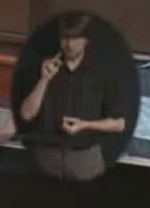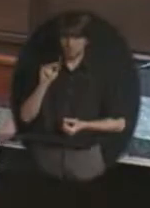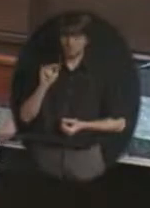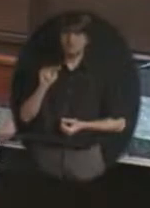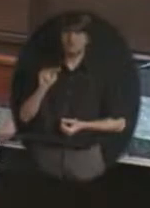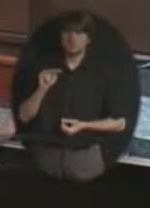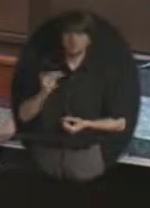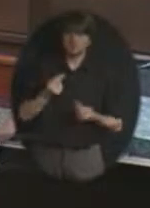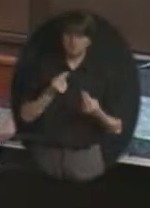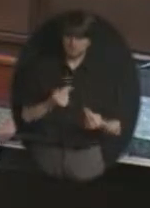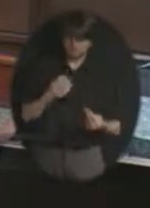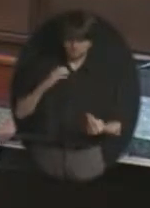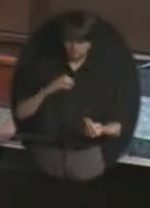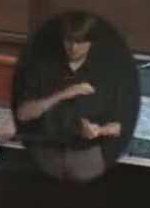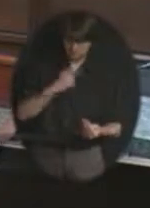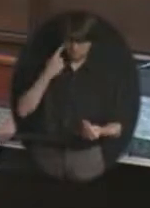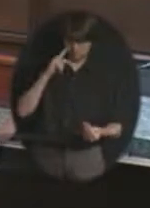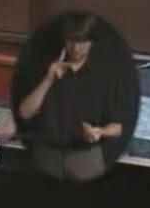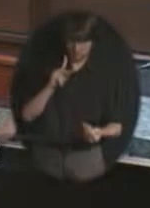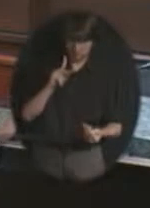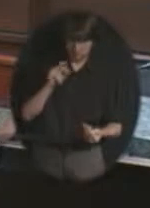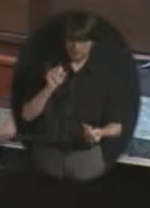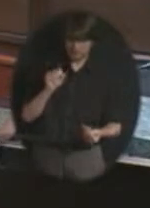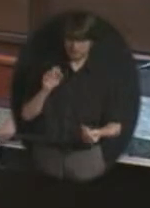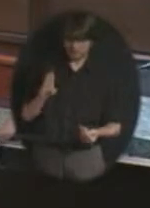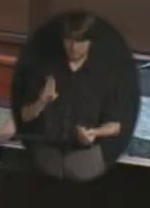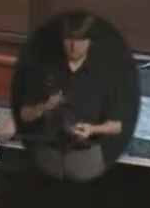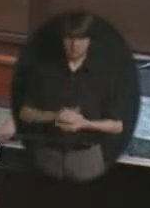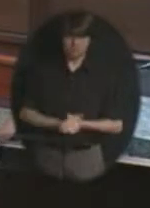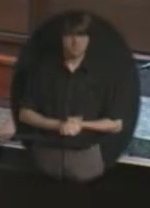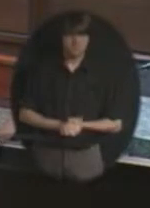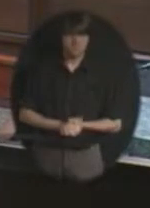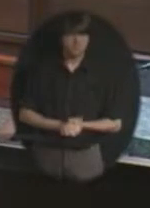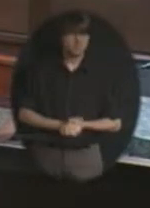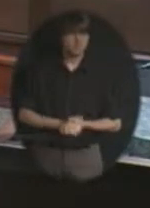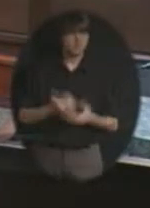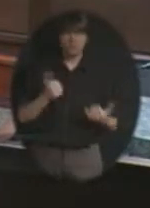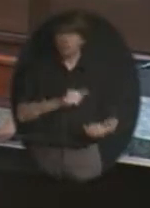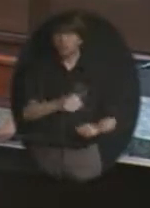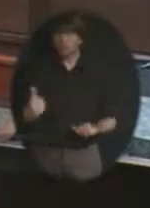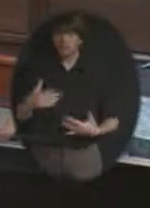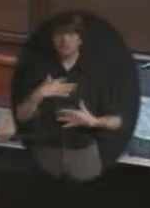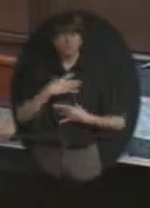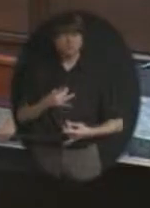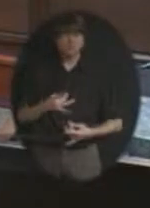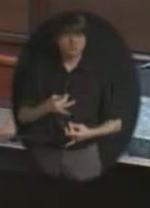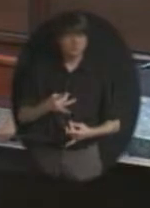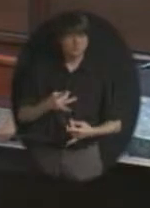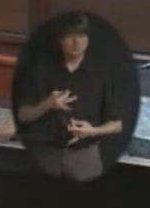Okay. Now that we've arm wrestled over this, is there anyone else who's interested in submitting their name for nomination?